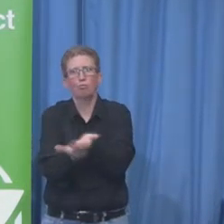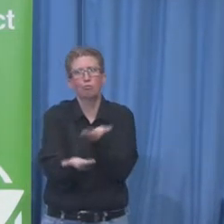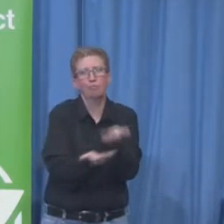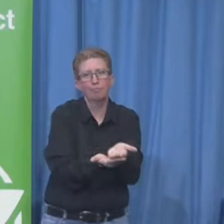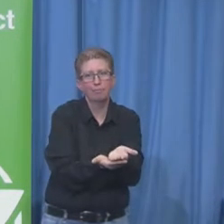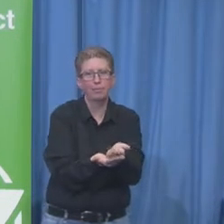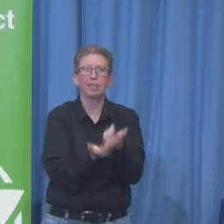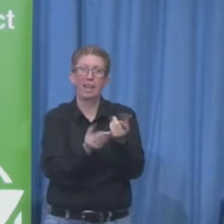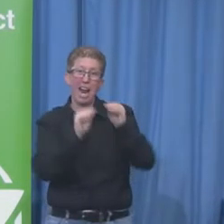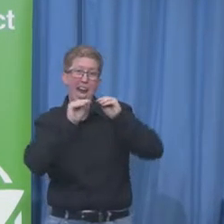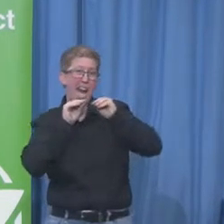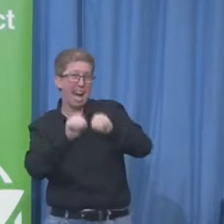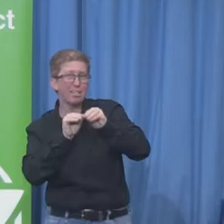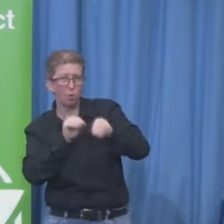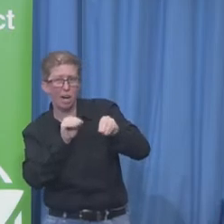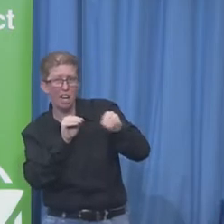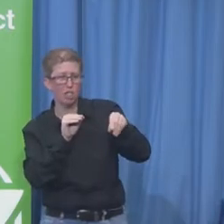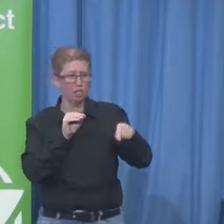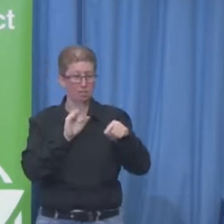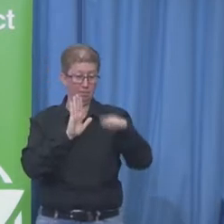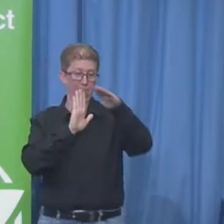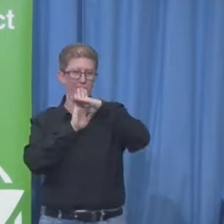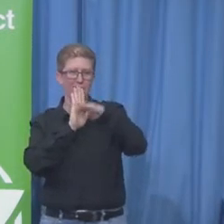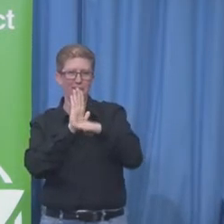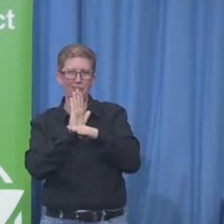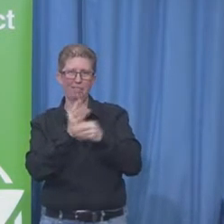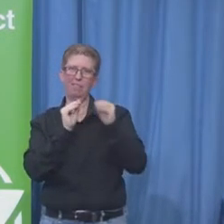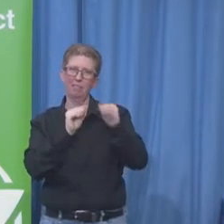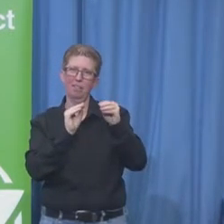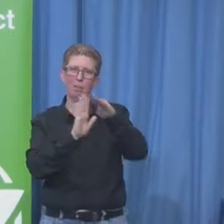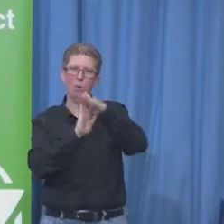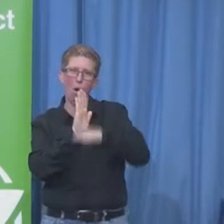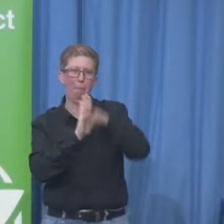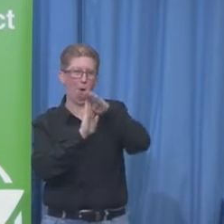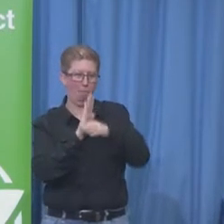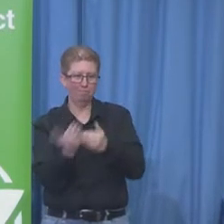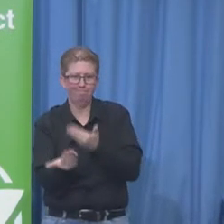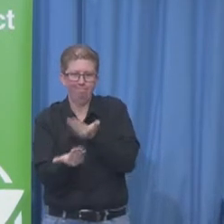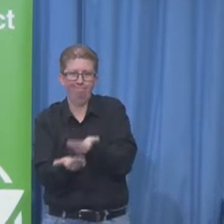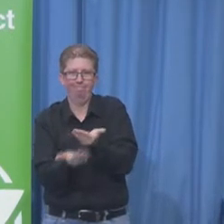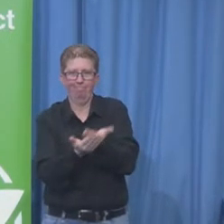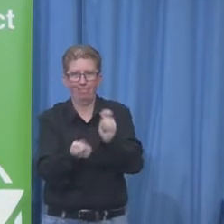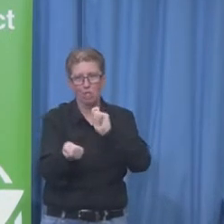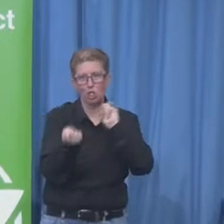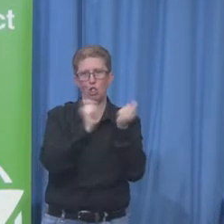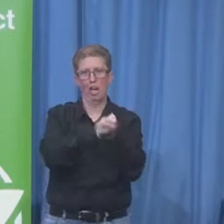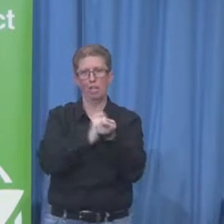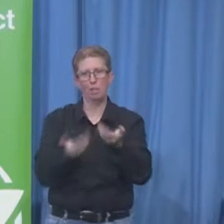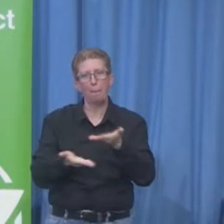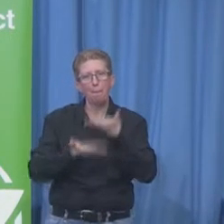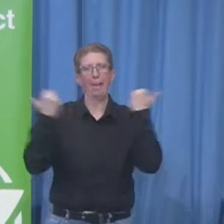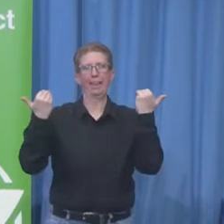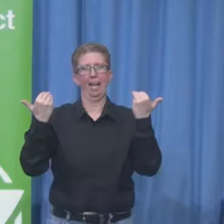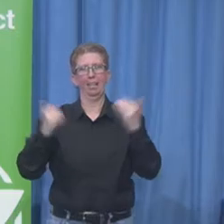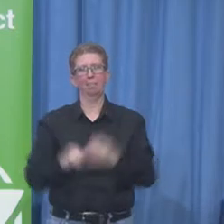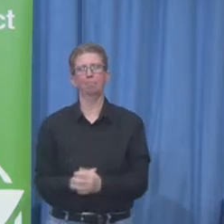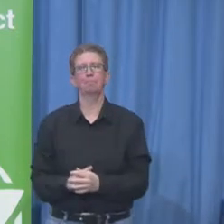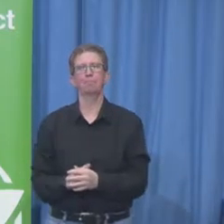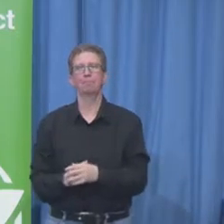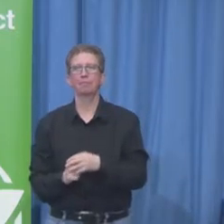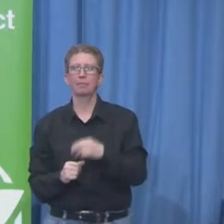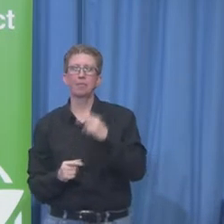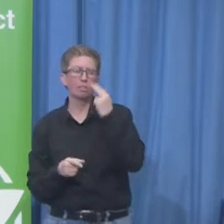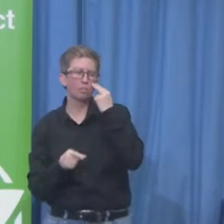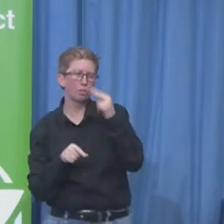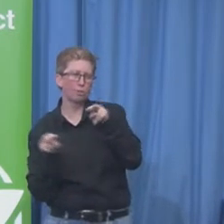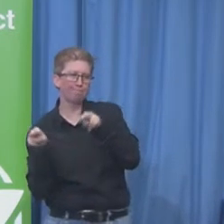in certification that ultimately results in employment and do it the same way we hired these people, in a way that works for them, whether it's working from home or it's going to